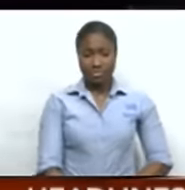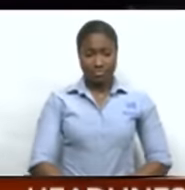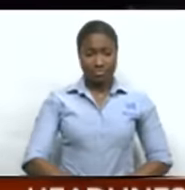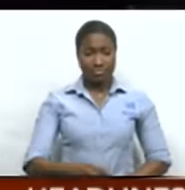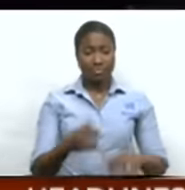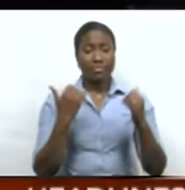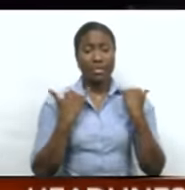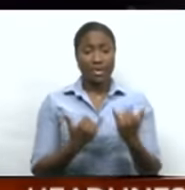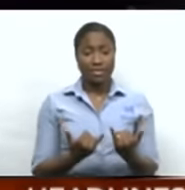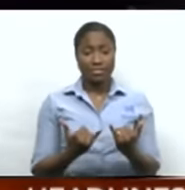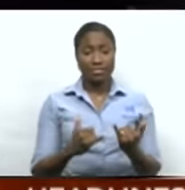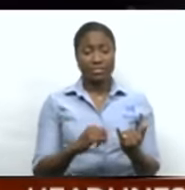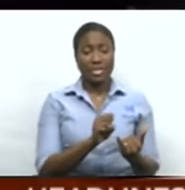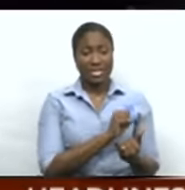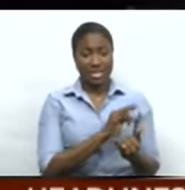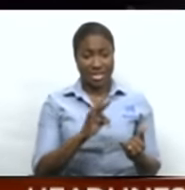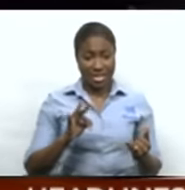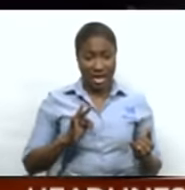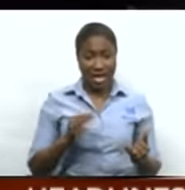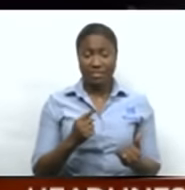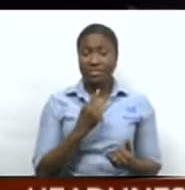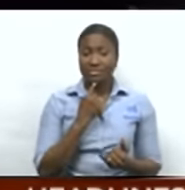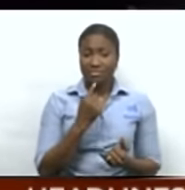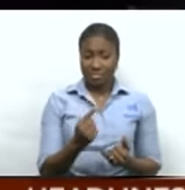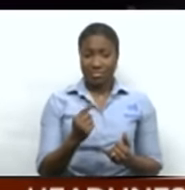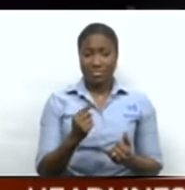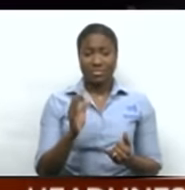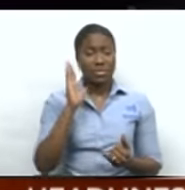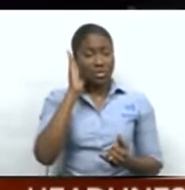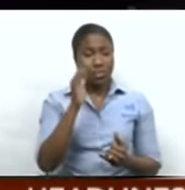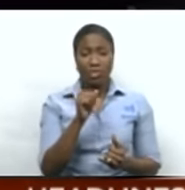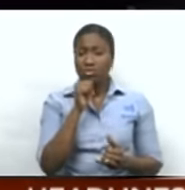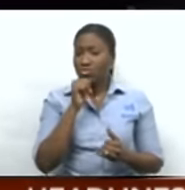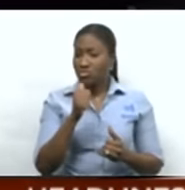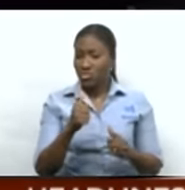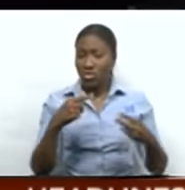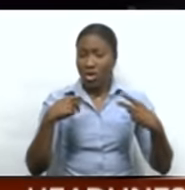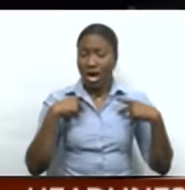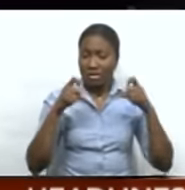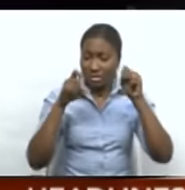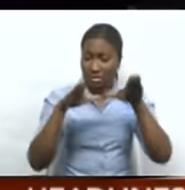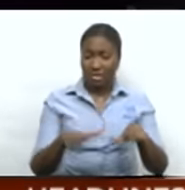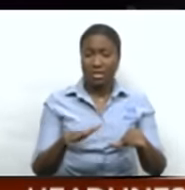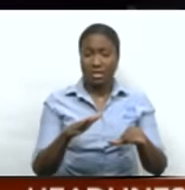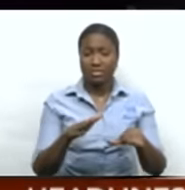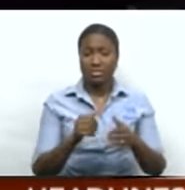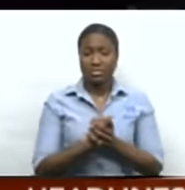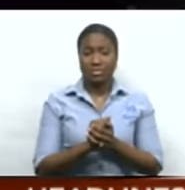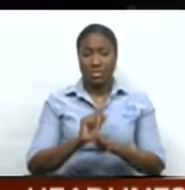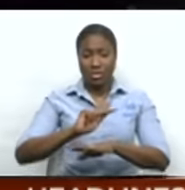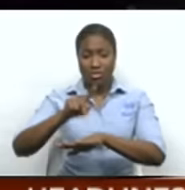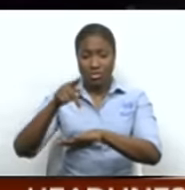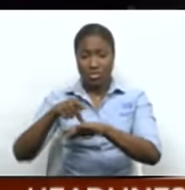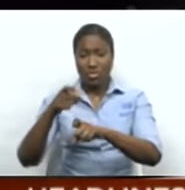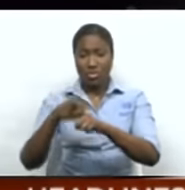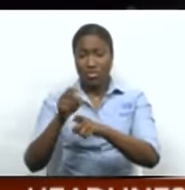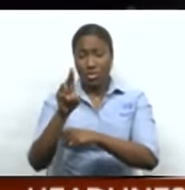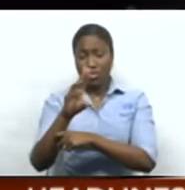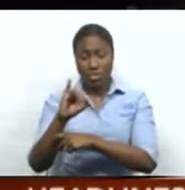As her staff threatens to withhold final exam papers, the principal of the University of the West Indies-St. Augustine campus